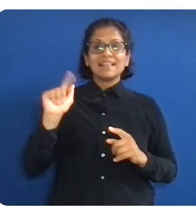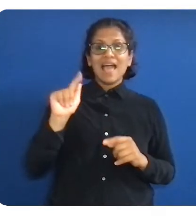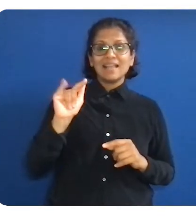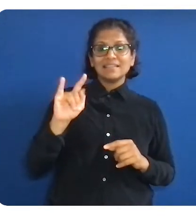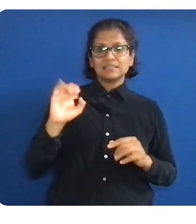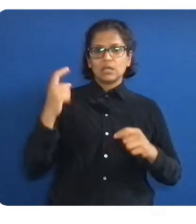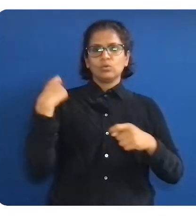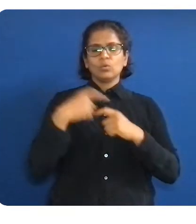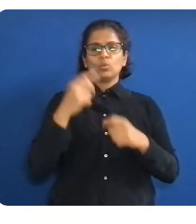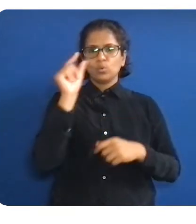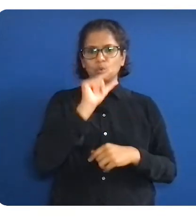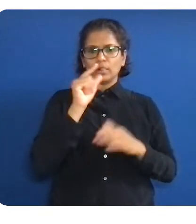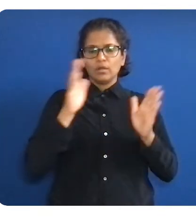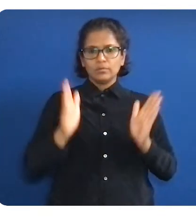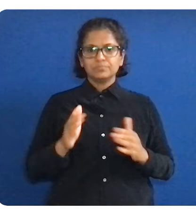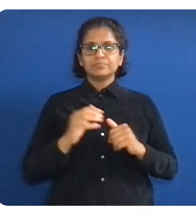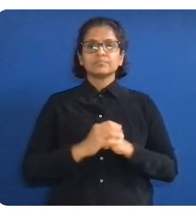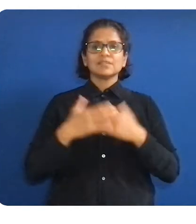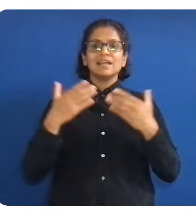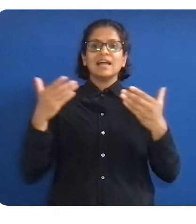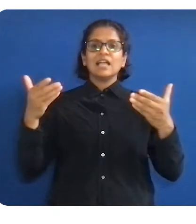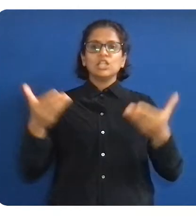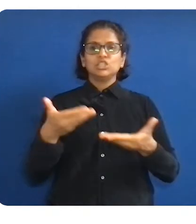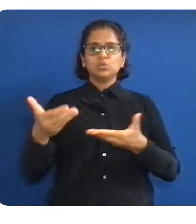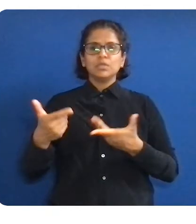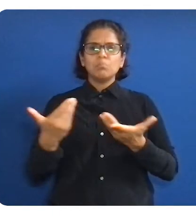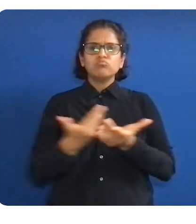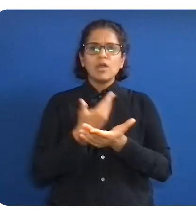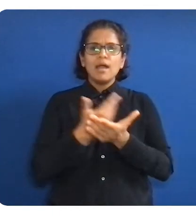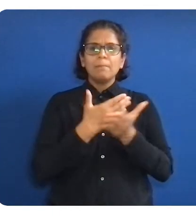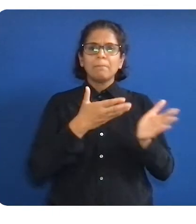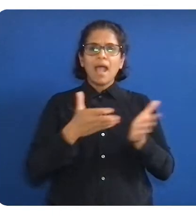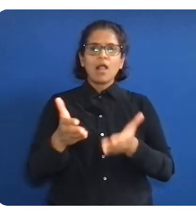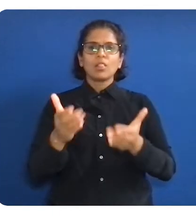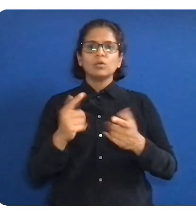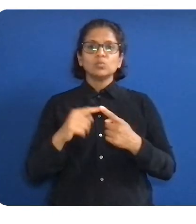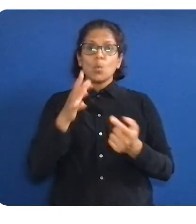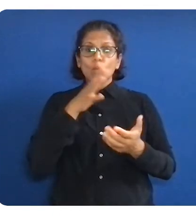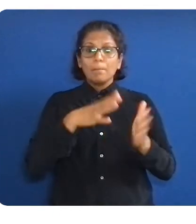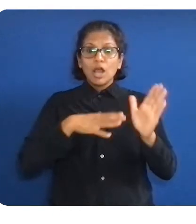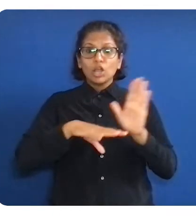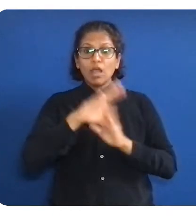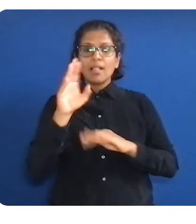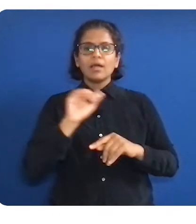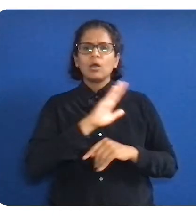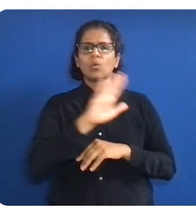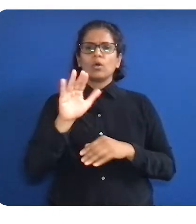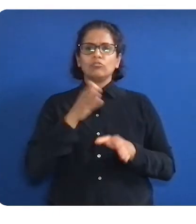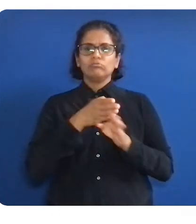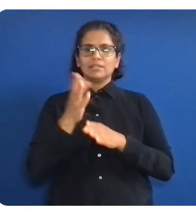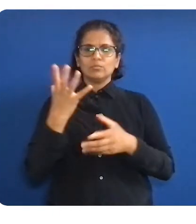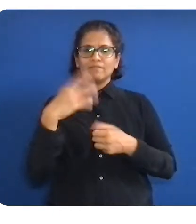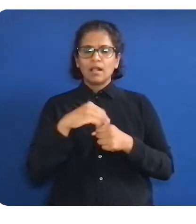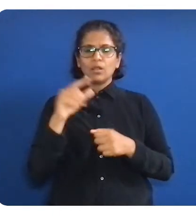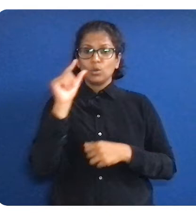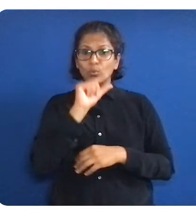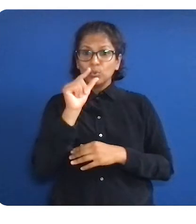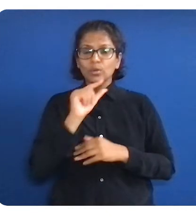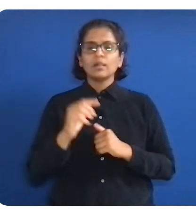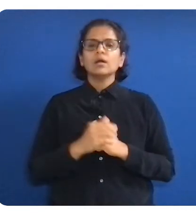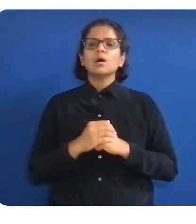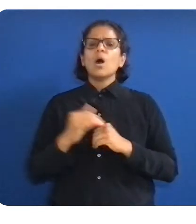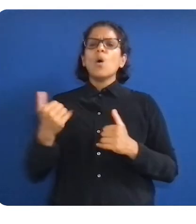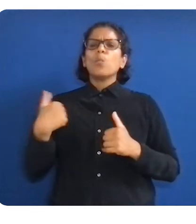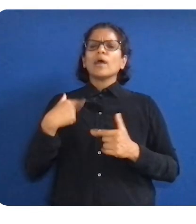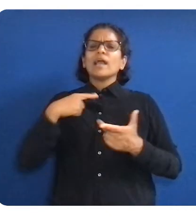development as well as networking opportunities for underrepresented Googlers. We also offer skills-building initiatives like the Cloud